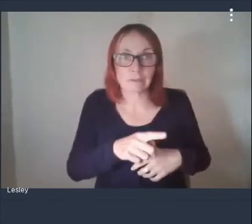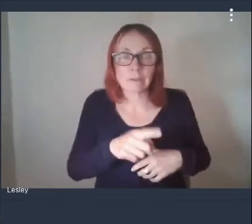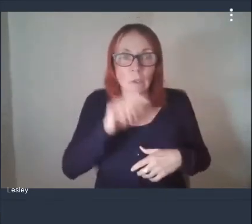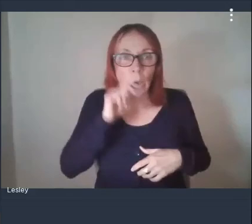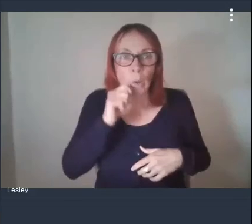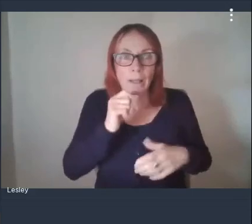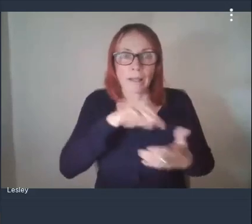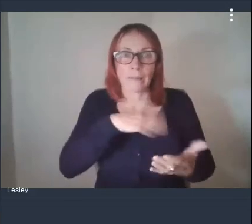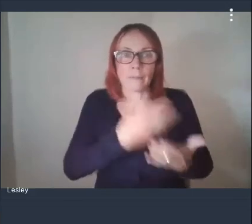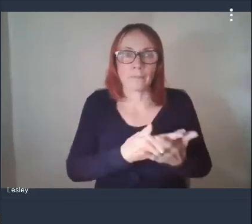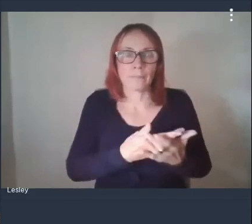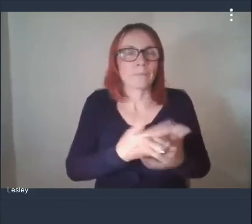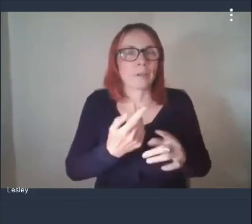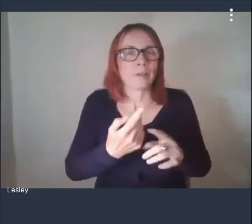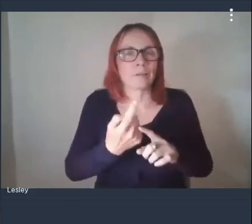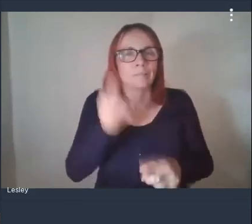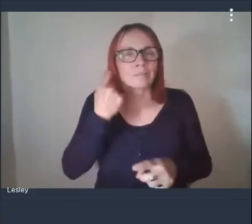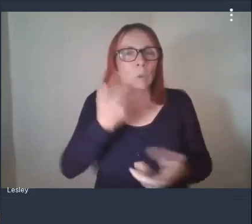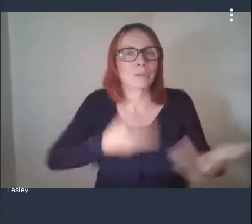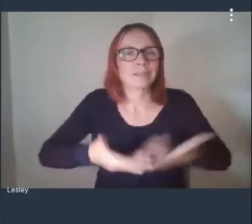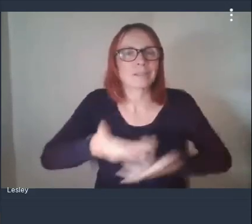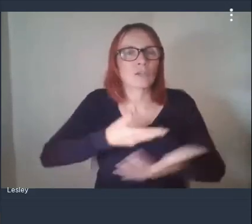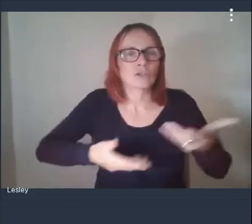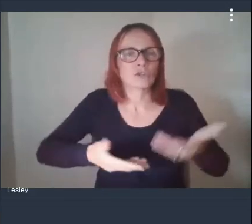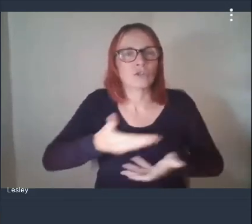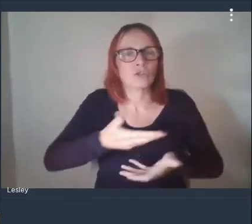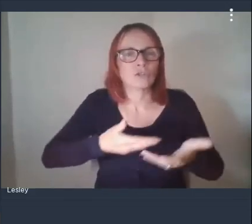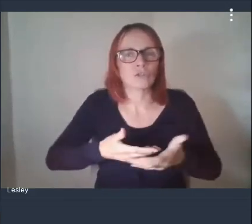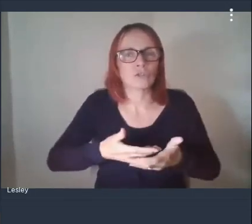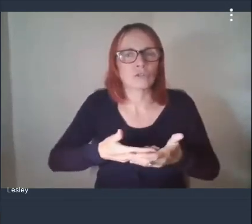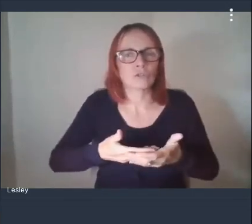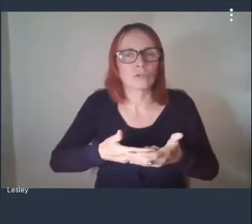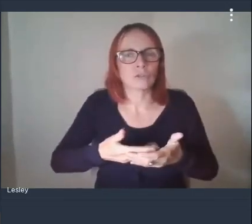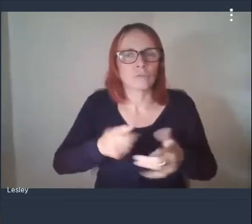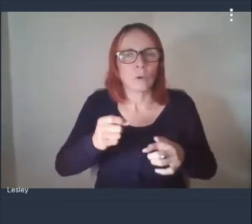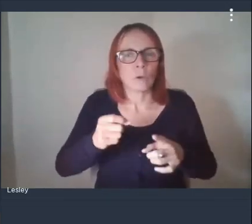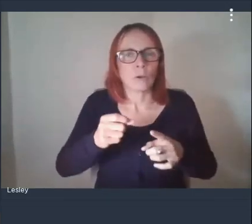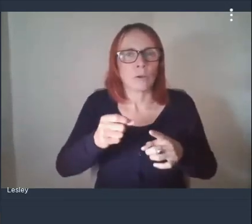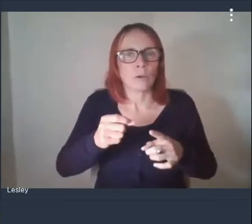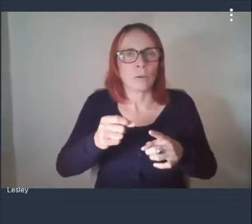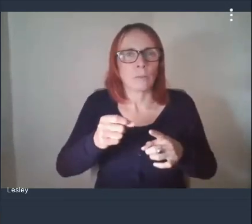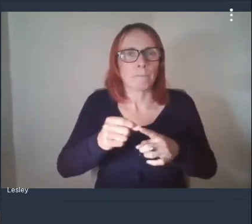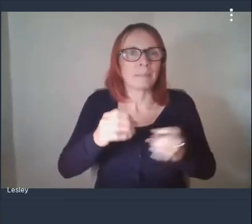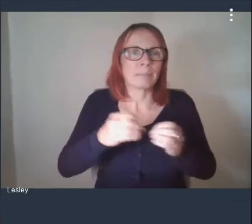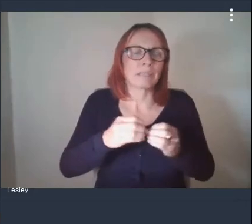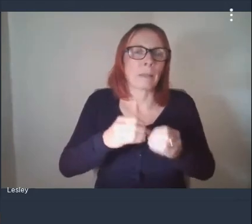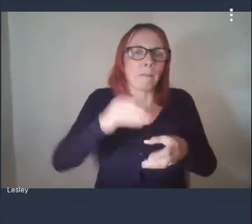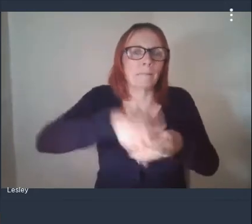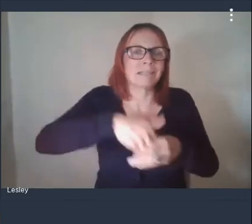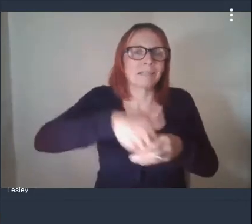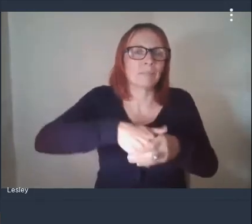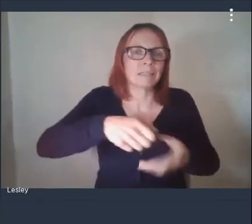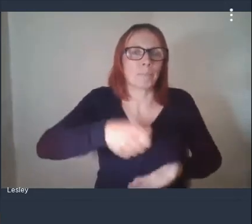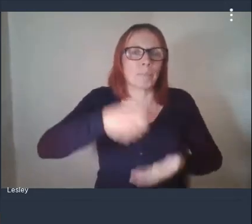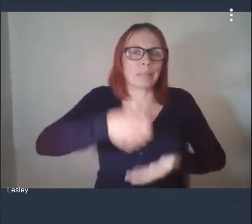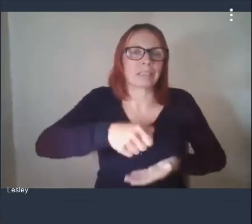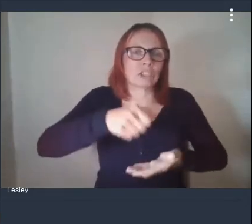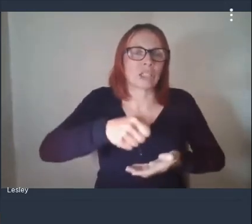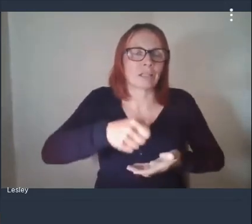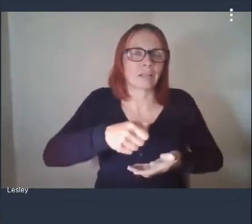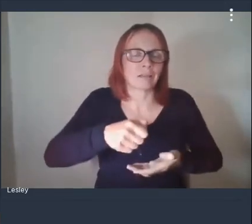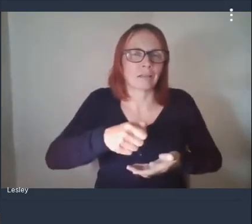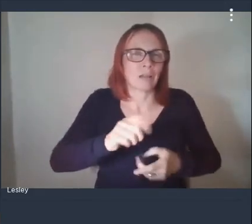a lot of discussion and it has from it was done from a pb participatory budgeting approach about what do we do about transporting fife